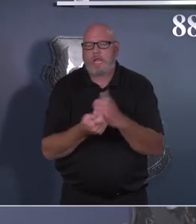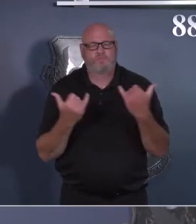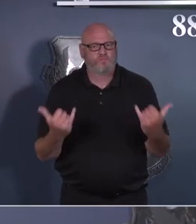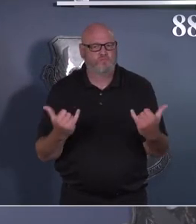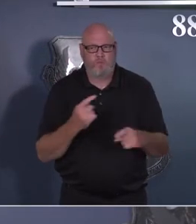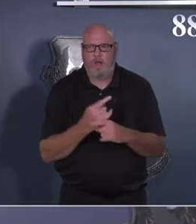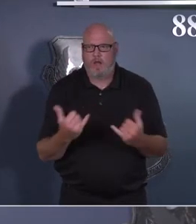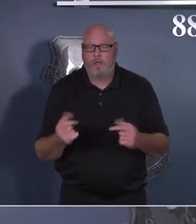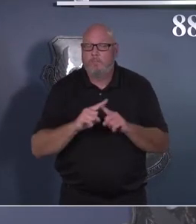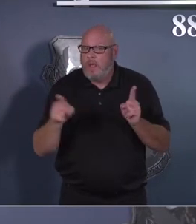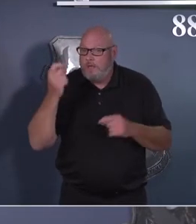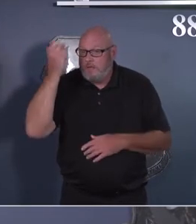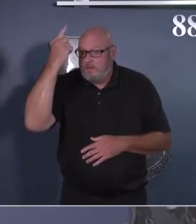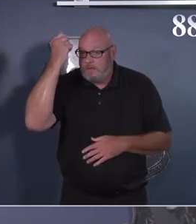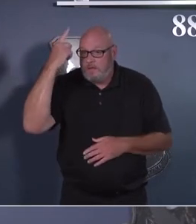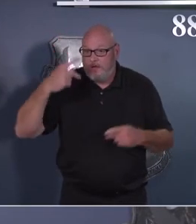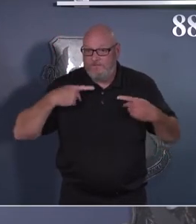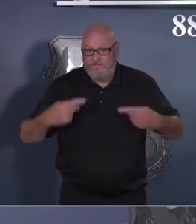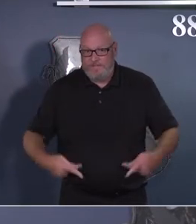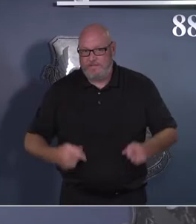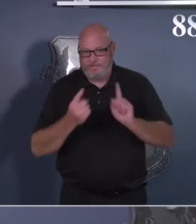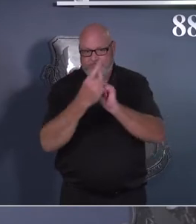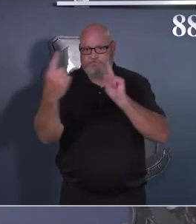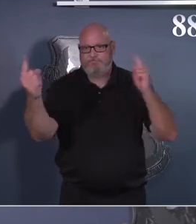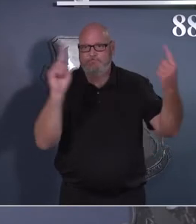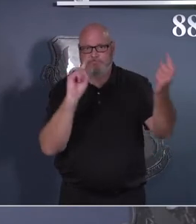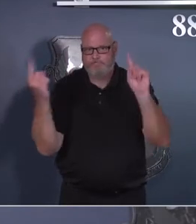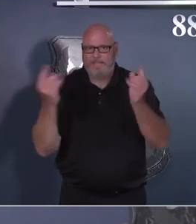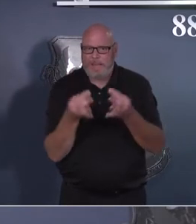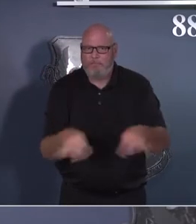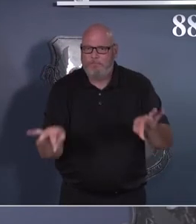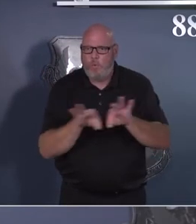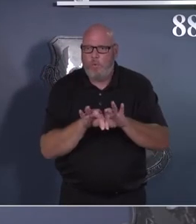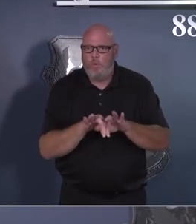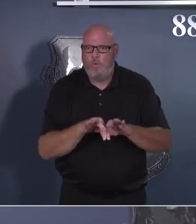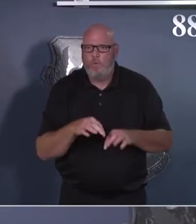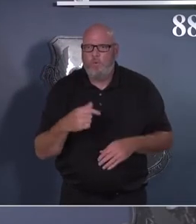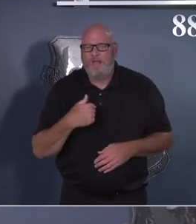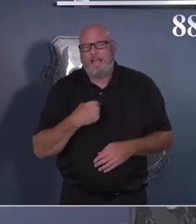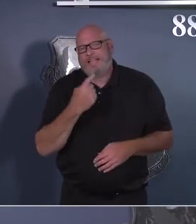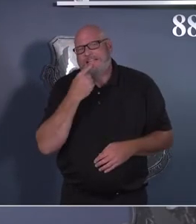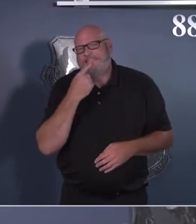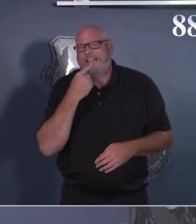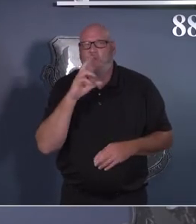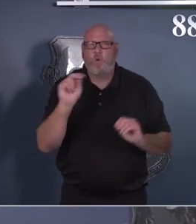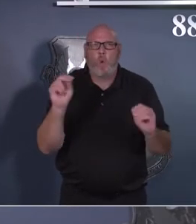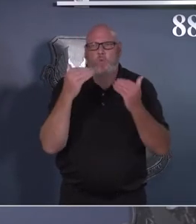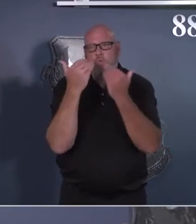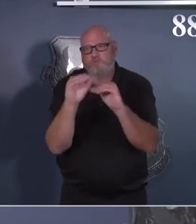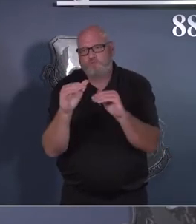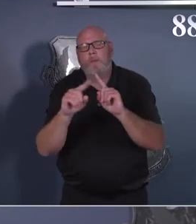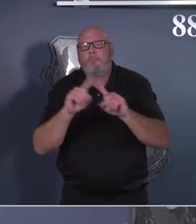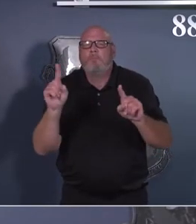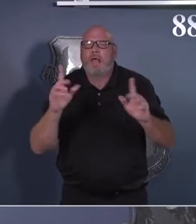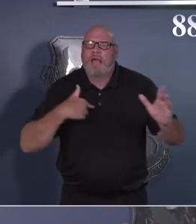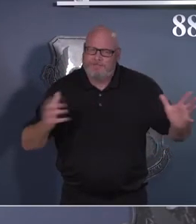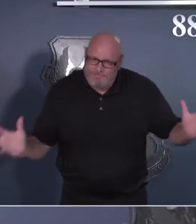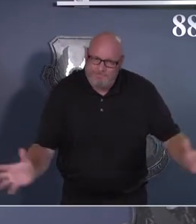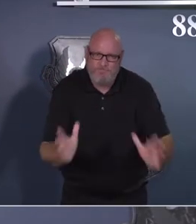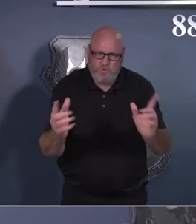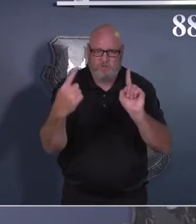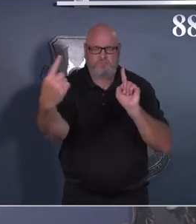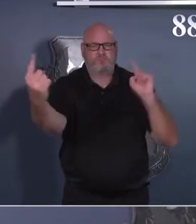physical distancing. And so I guess I need to correct myself. I say there's no restrictions. You still need to maintain that six foot of physical distancing in those outdoor